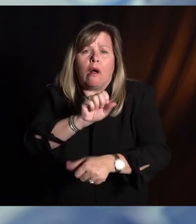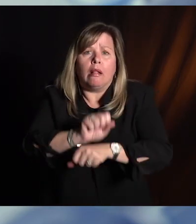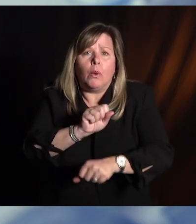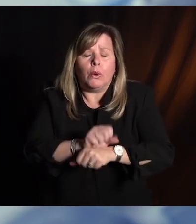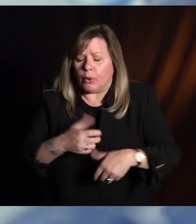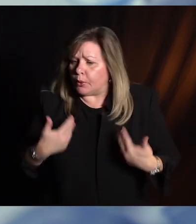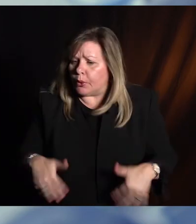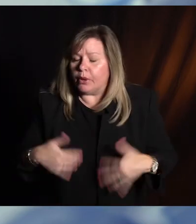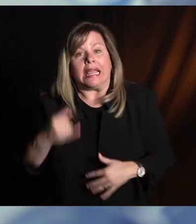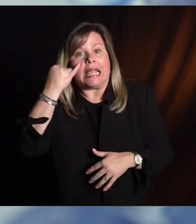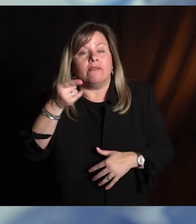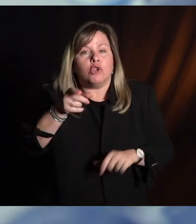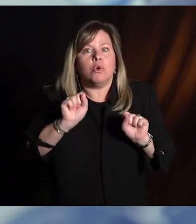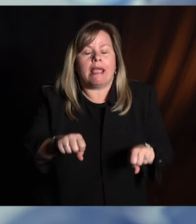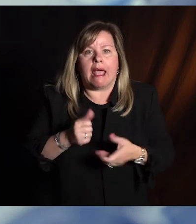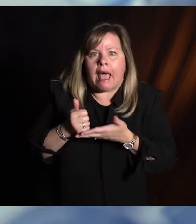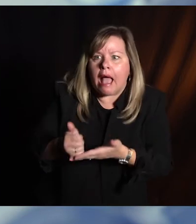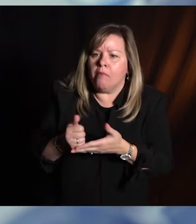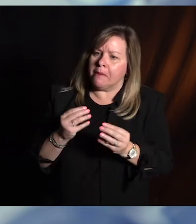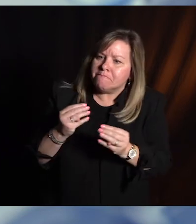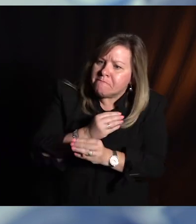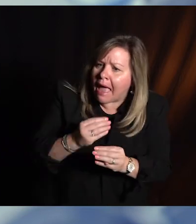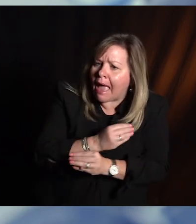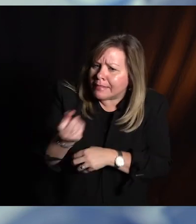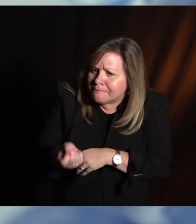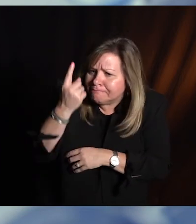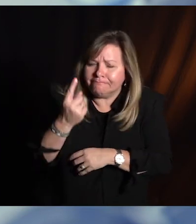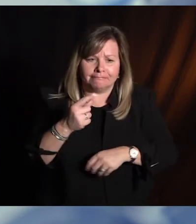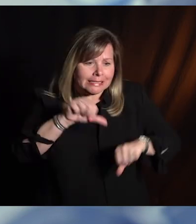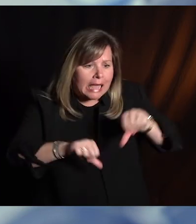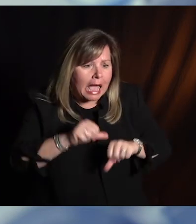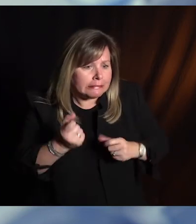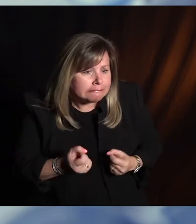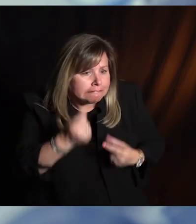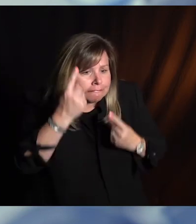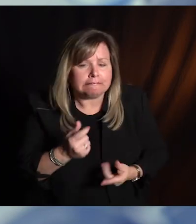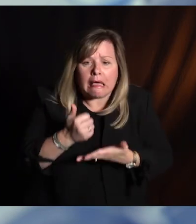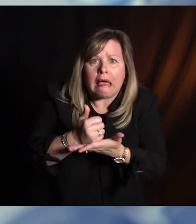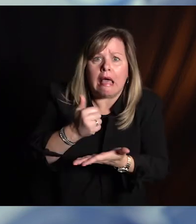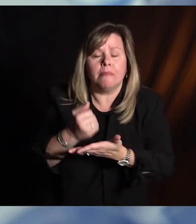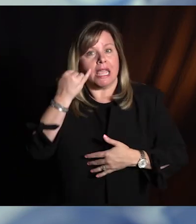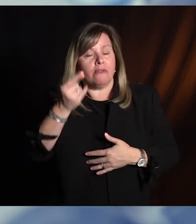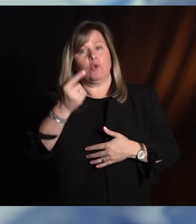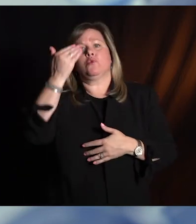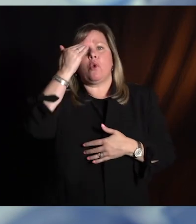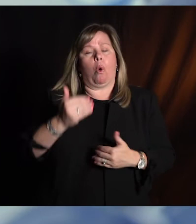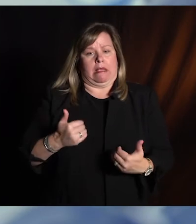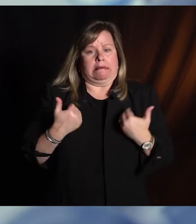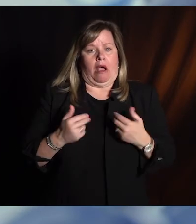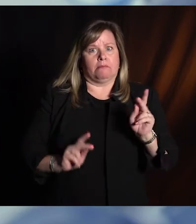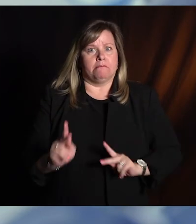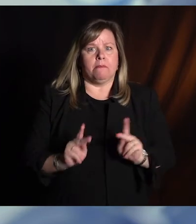who is able to help with with math or science or in any way, and you have young people in your life that you have influence over,